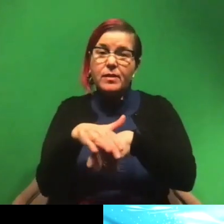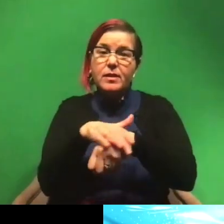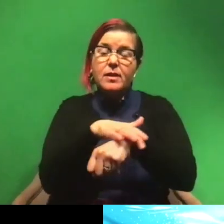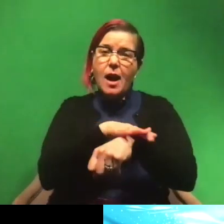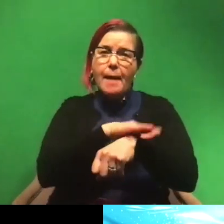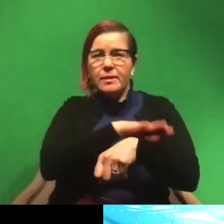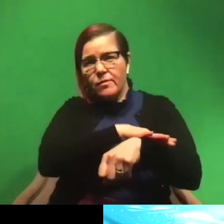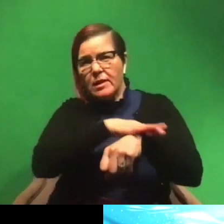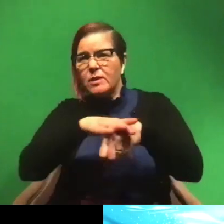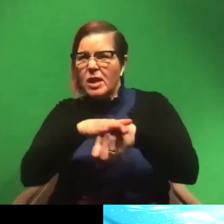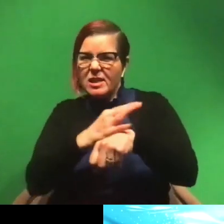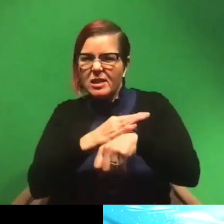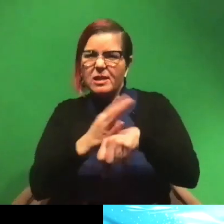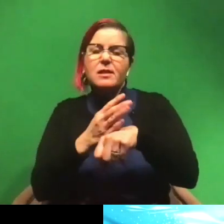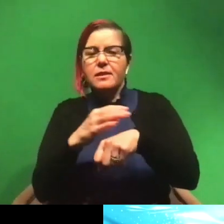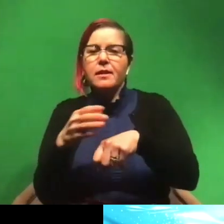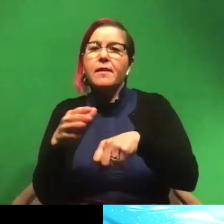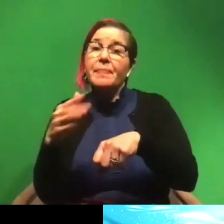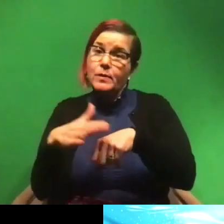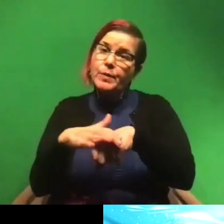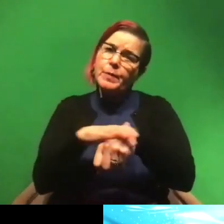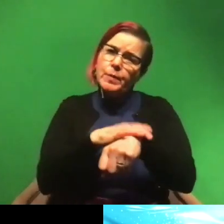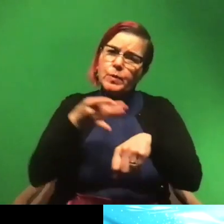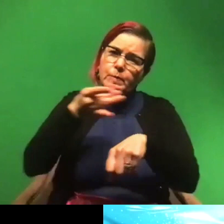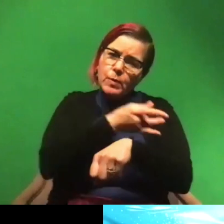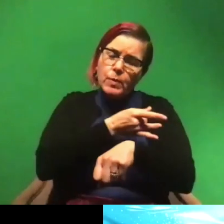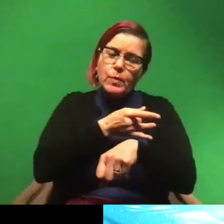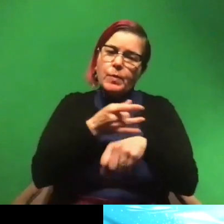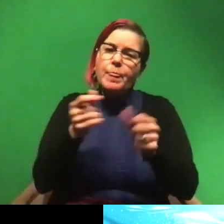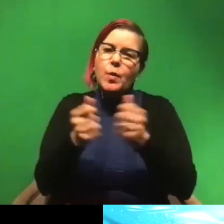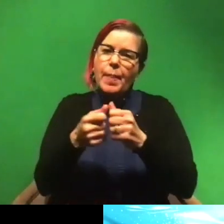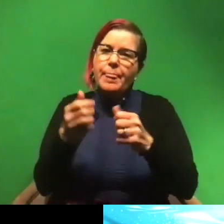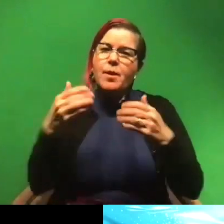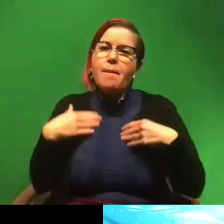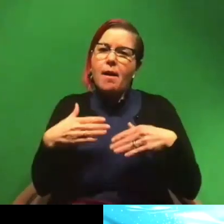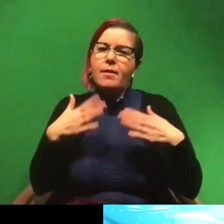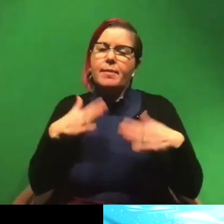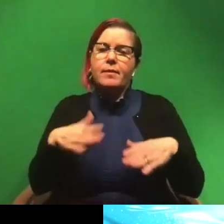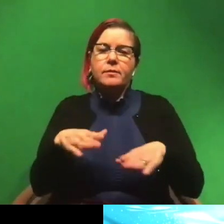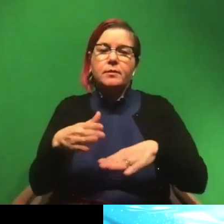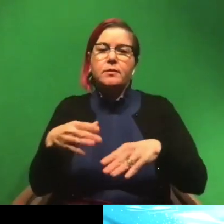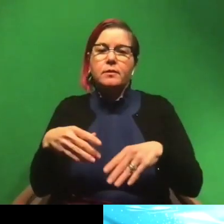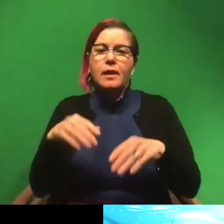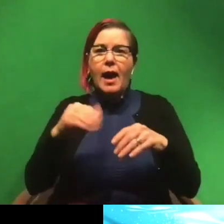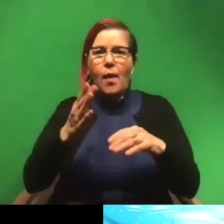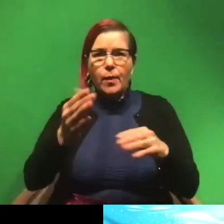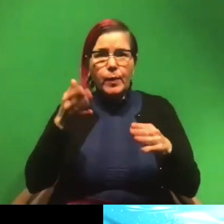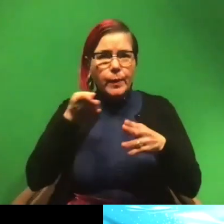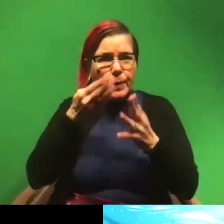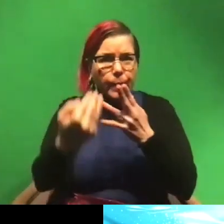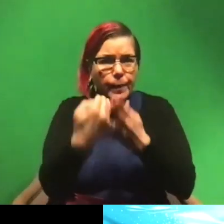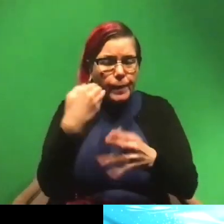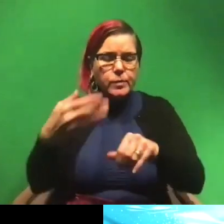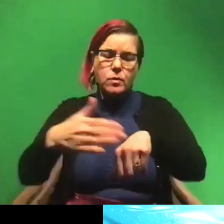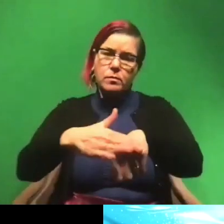opposite direction. And then they're a lot smoother if you run with their body plan. So like the way that they would be swimming. Uh,